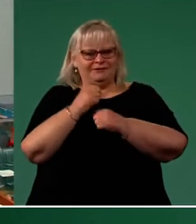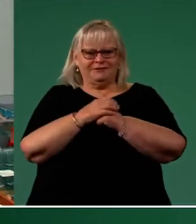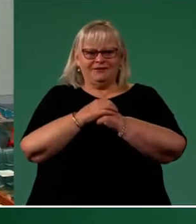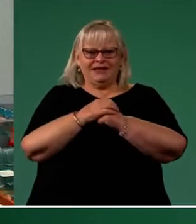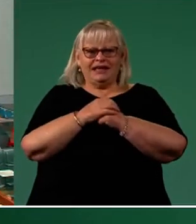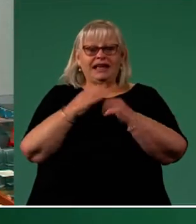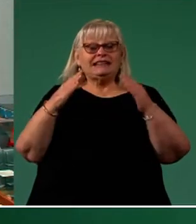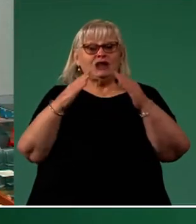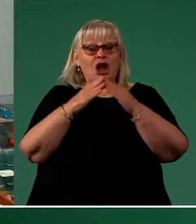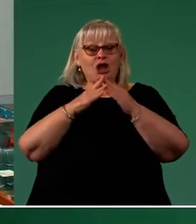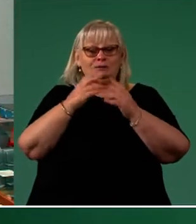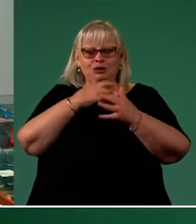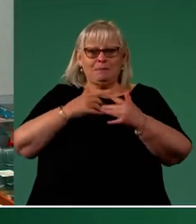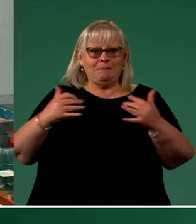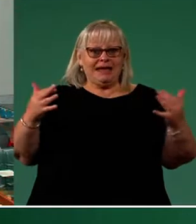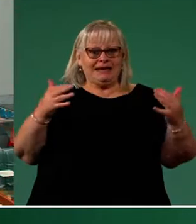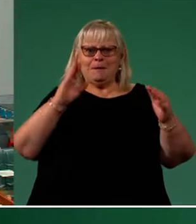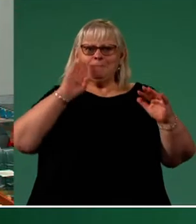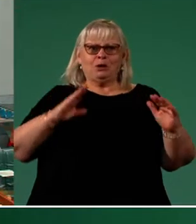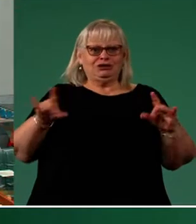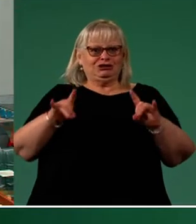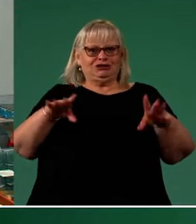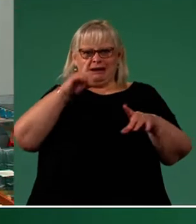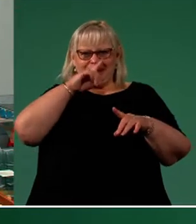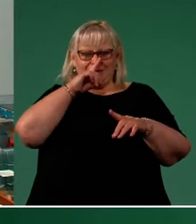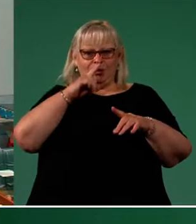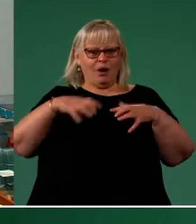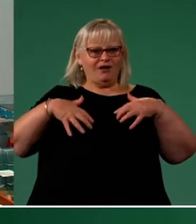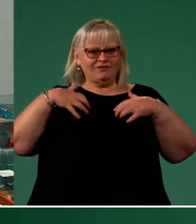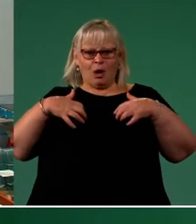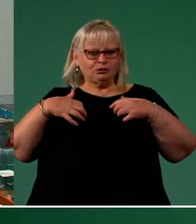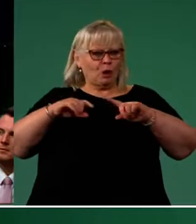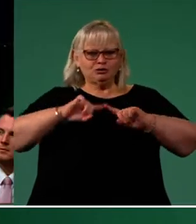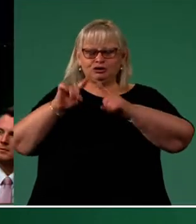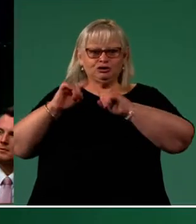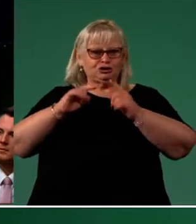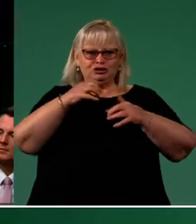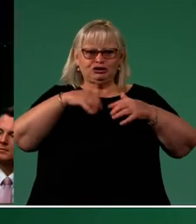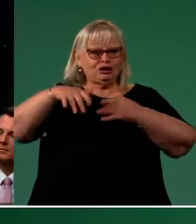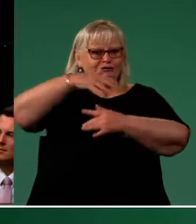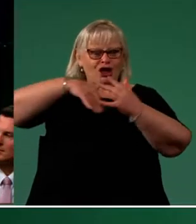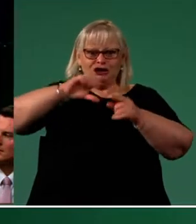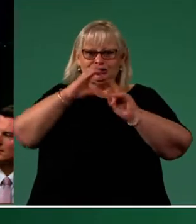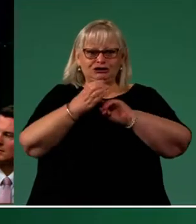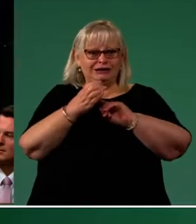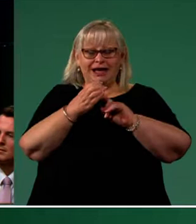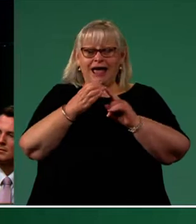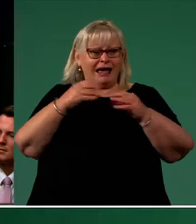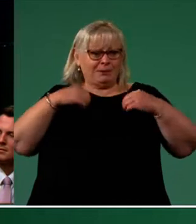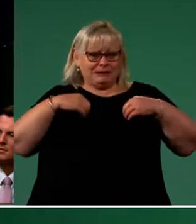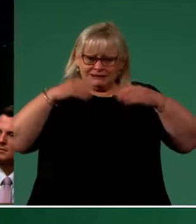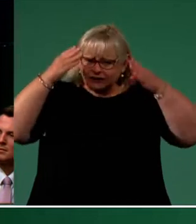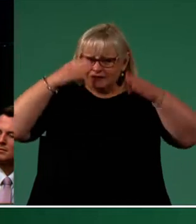home to the modern Australia. We are a vibrant, culturally diverse, entrepreneurial community that strives for success.